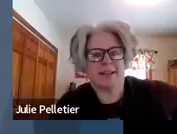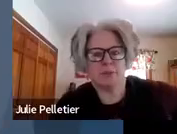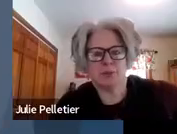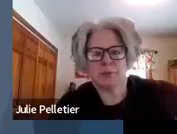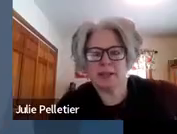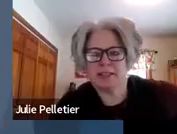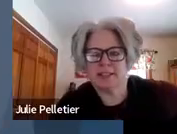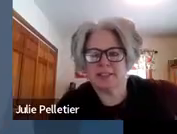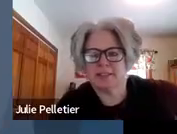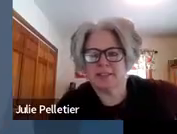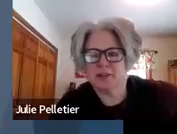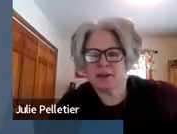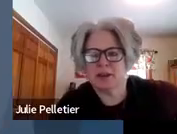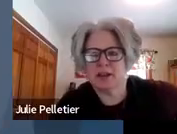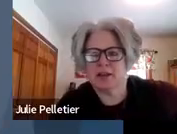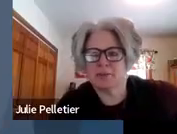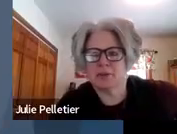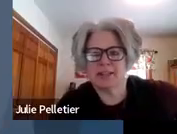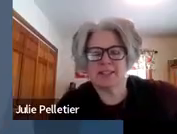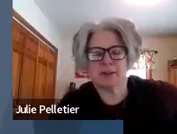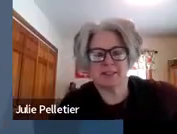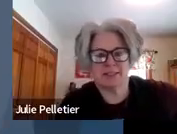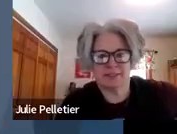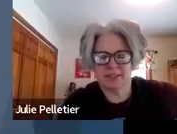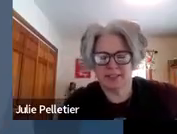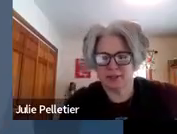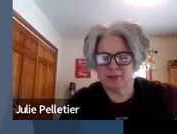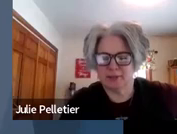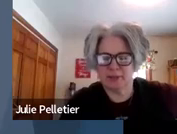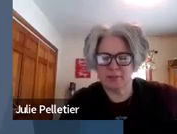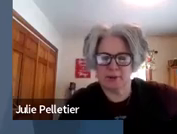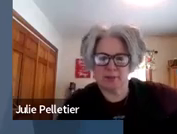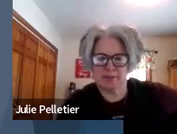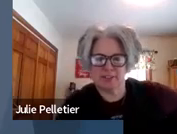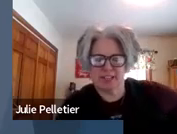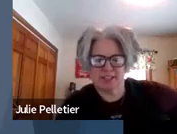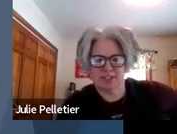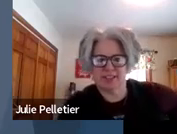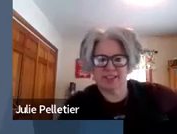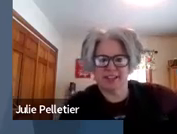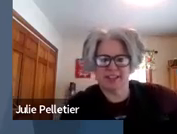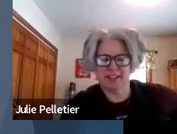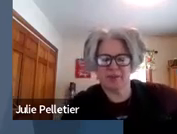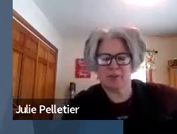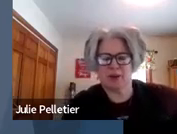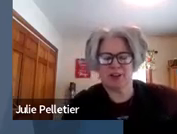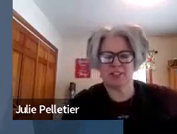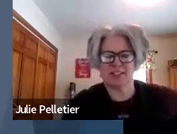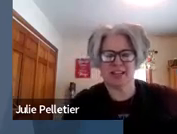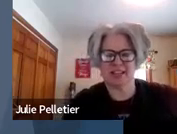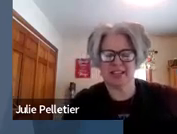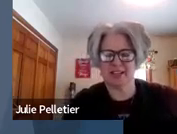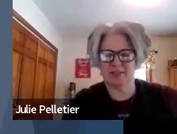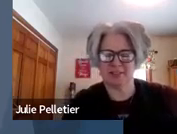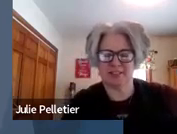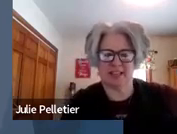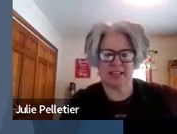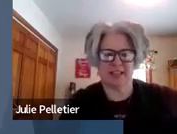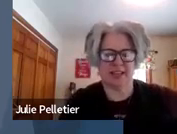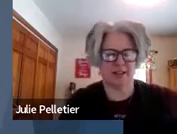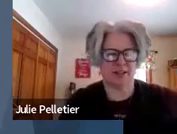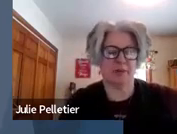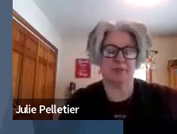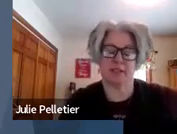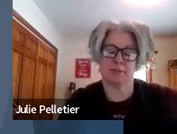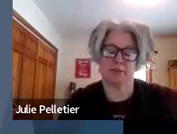Hi, I'm Julie Pelletier. I am going into my seventh year with the Maine Department of Education. And prior to that, I was